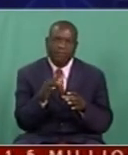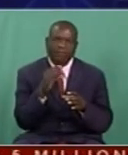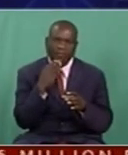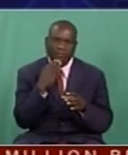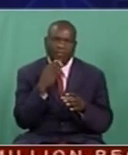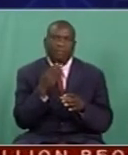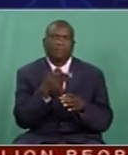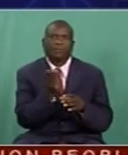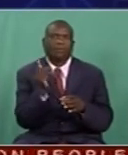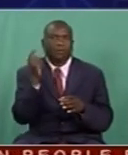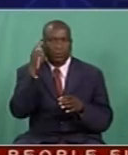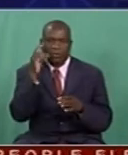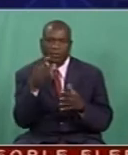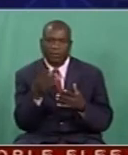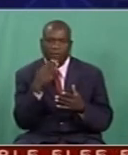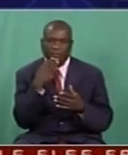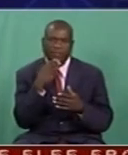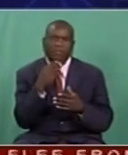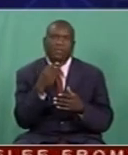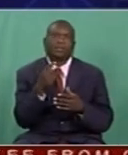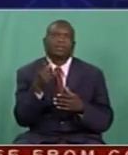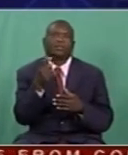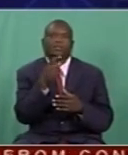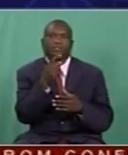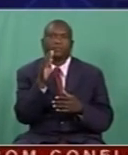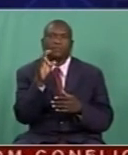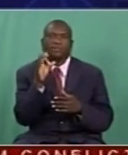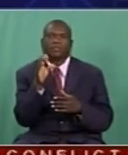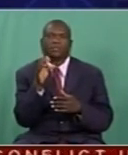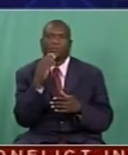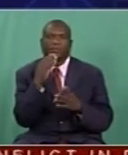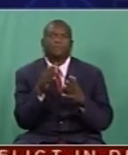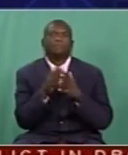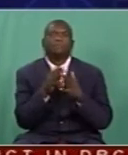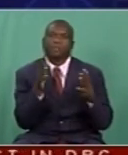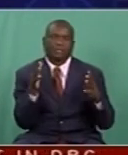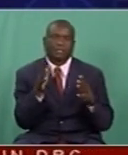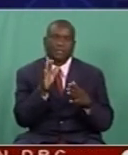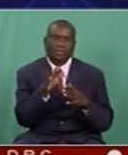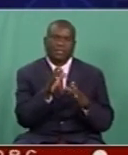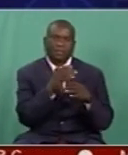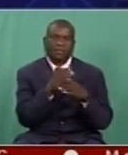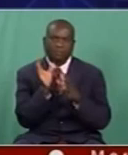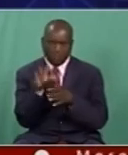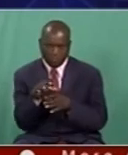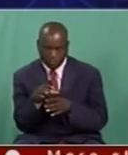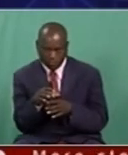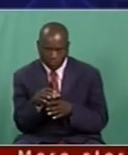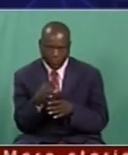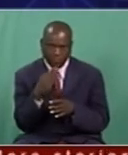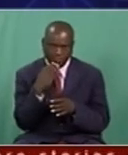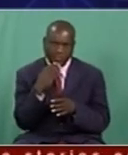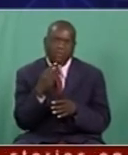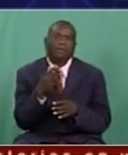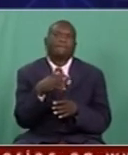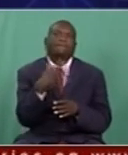this, that ZBC is actually the biggest broadcasting entity in the country. And we have five platforms, one of which,